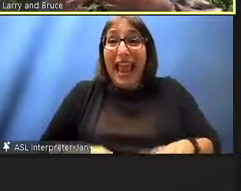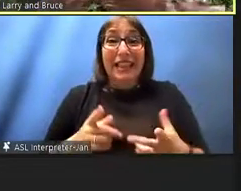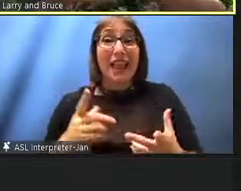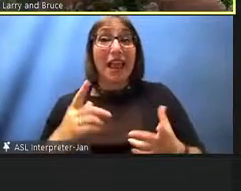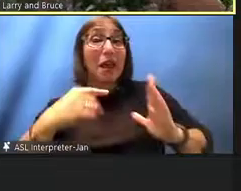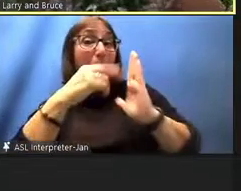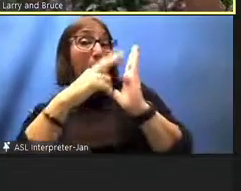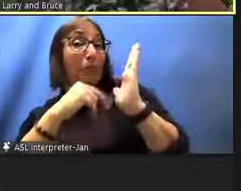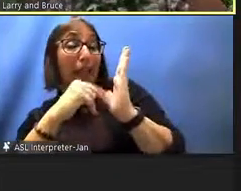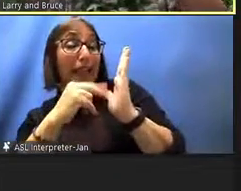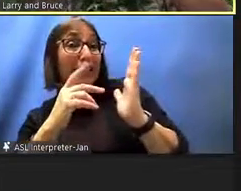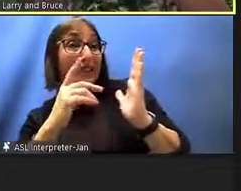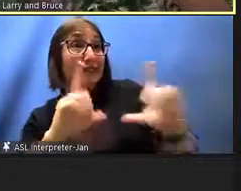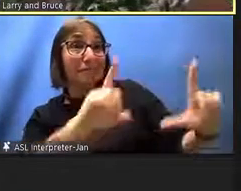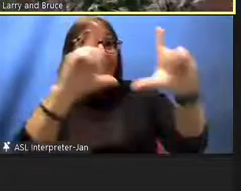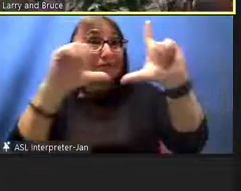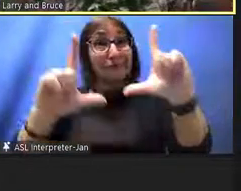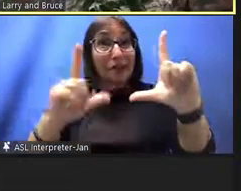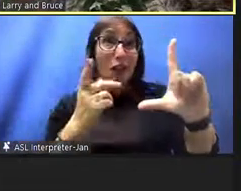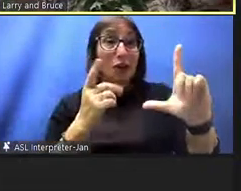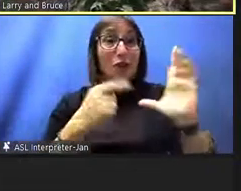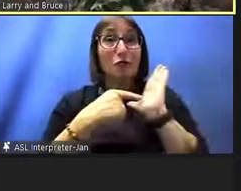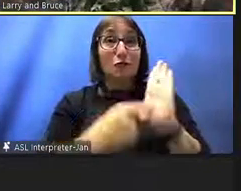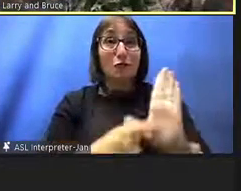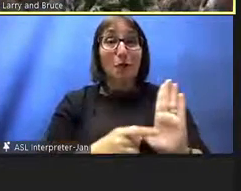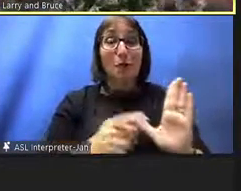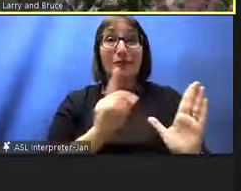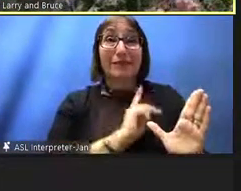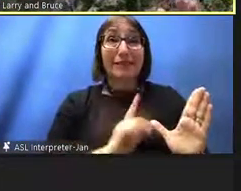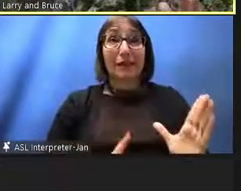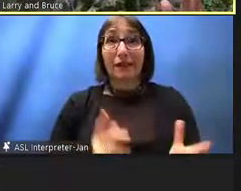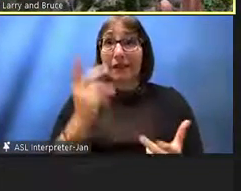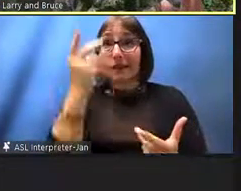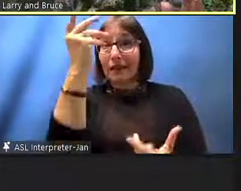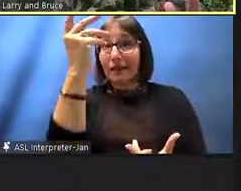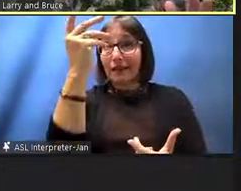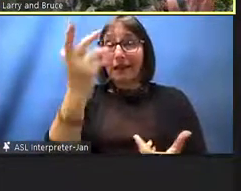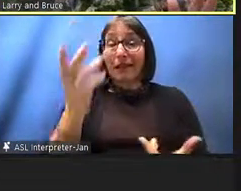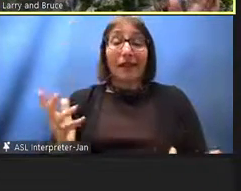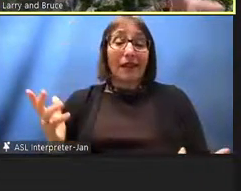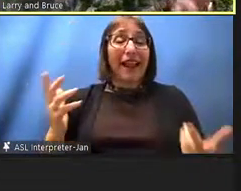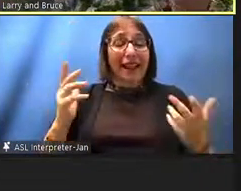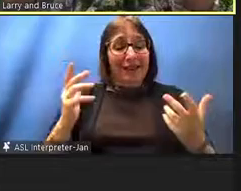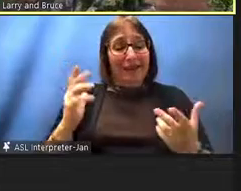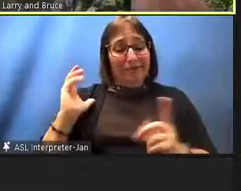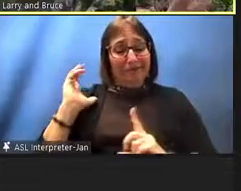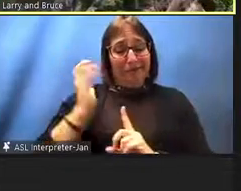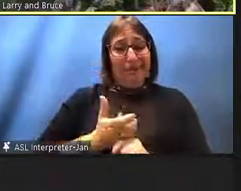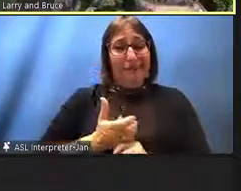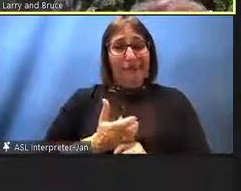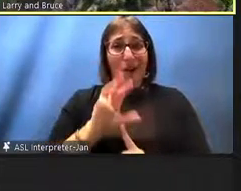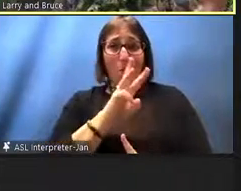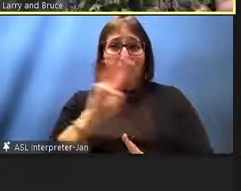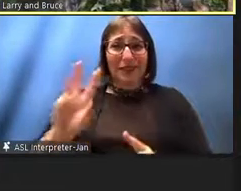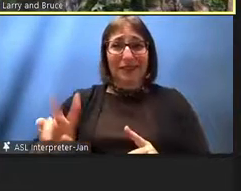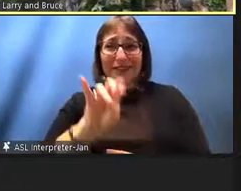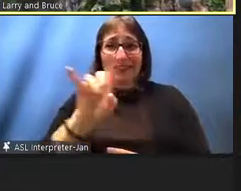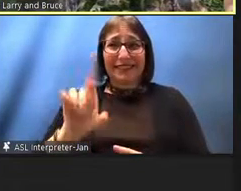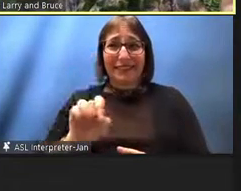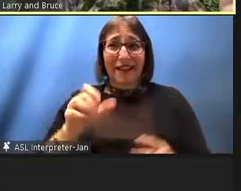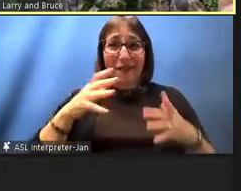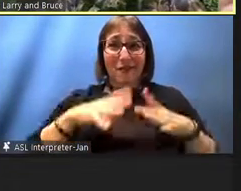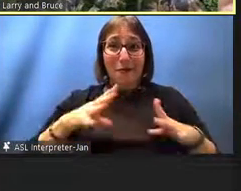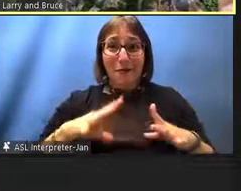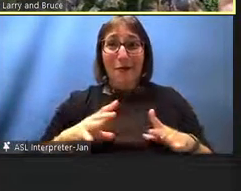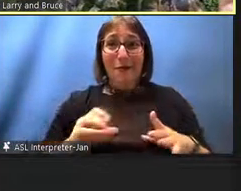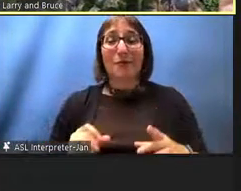vests and neckties and bow ties and all this western clothing probably right after that they would get to be